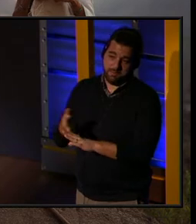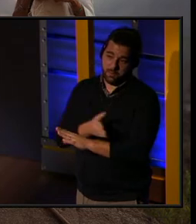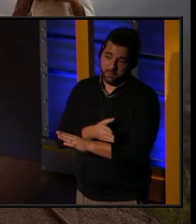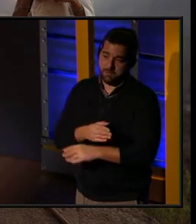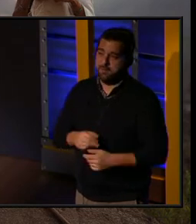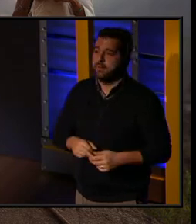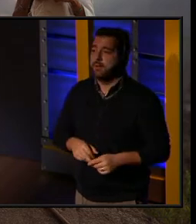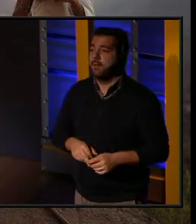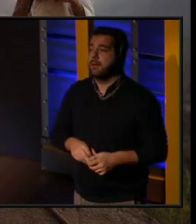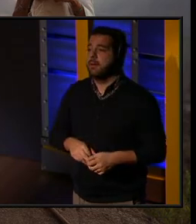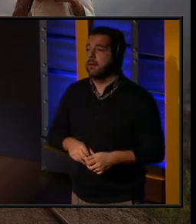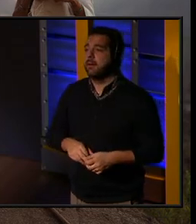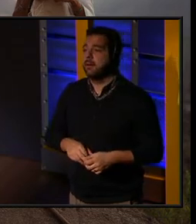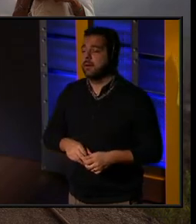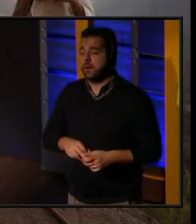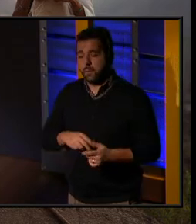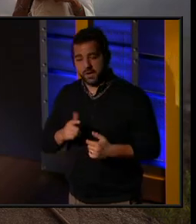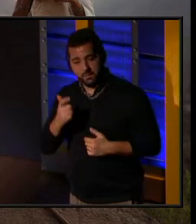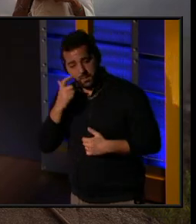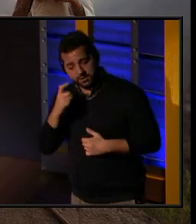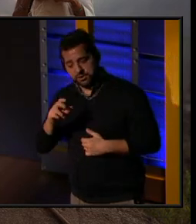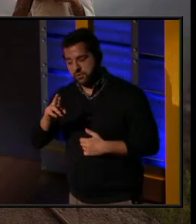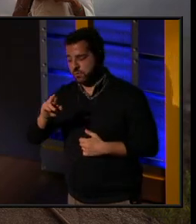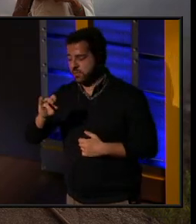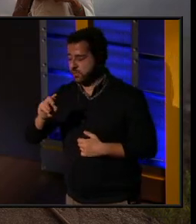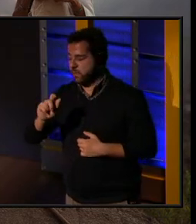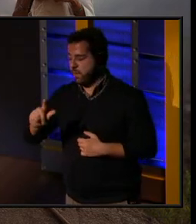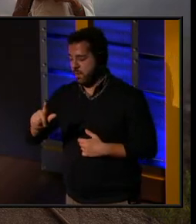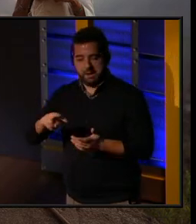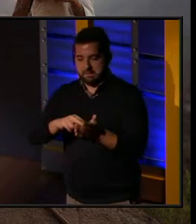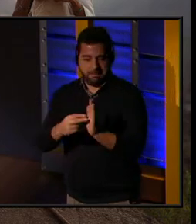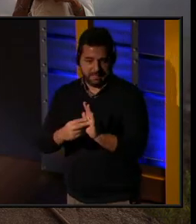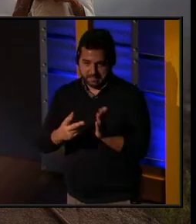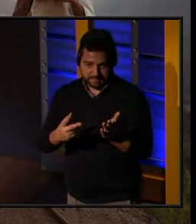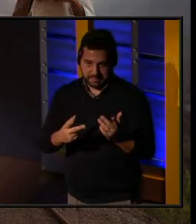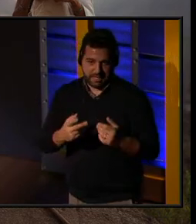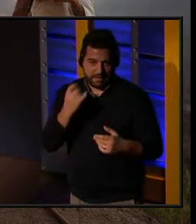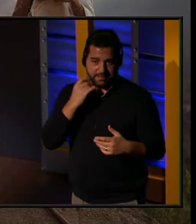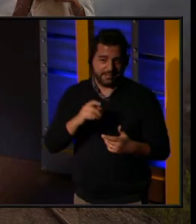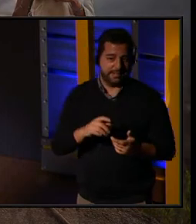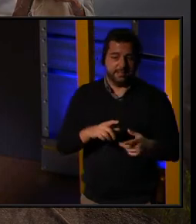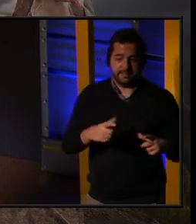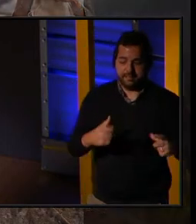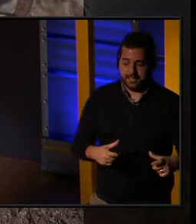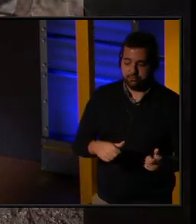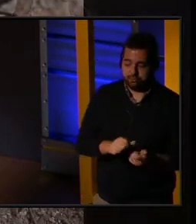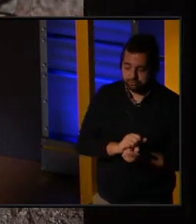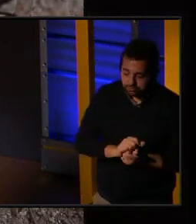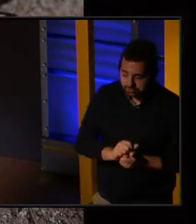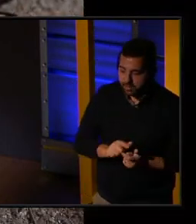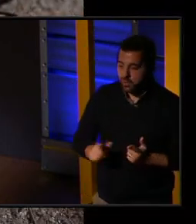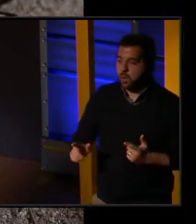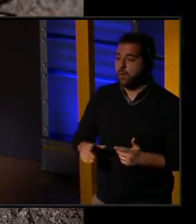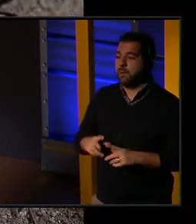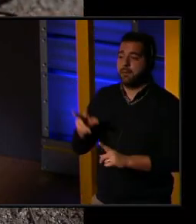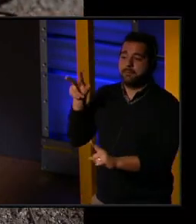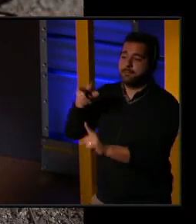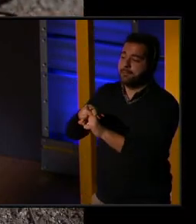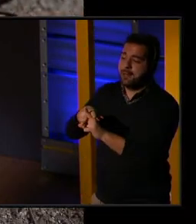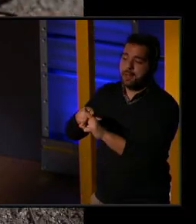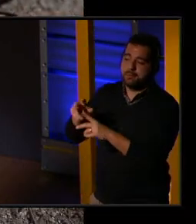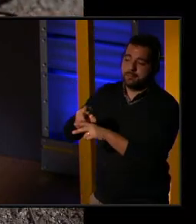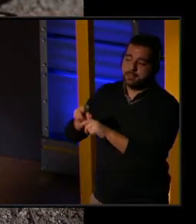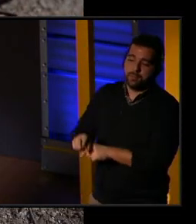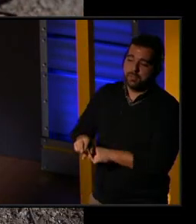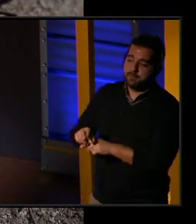that, you know, when I'm watching ritual, and whatever ritual is, whether it's washing dishes, whether it's a prescribed ritual that's been going on for 10